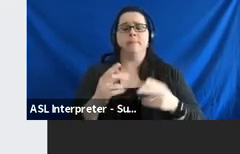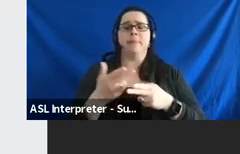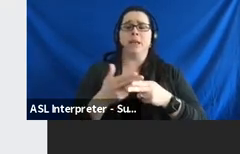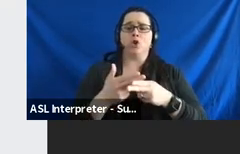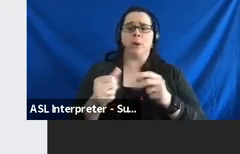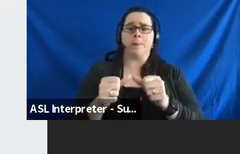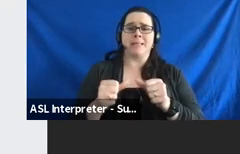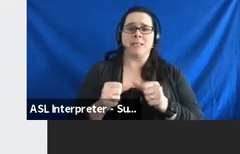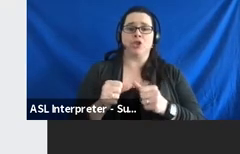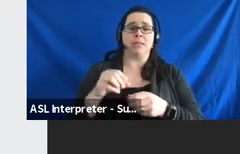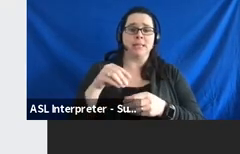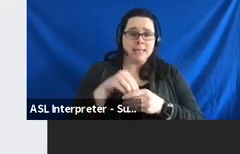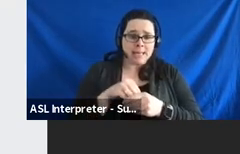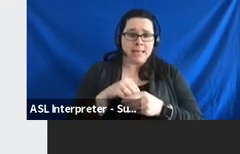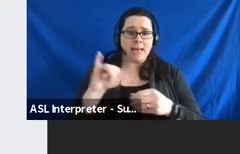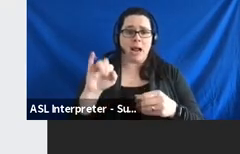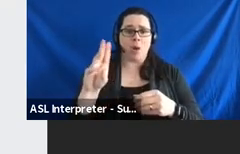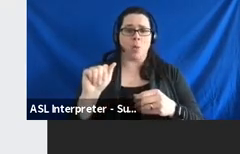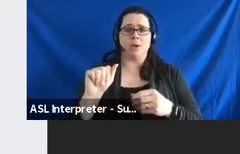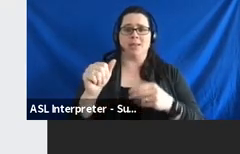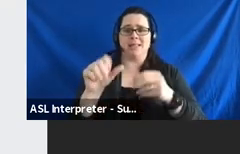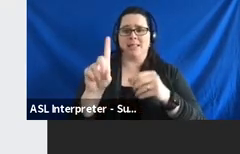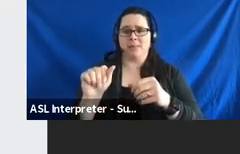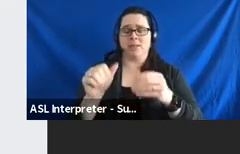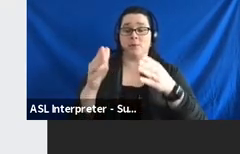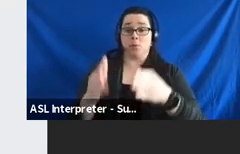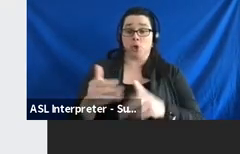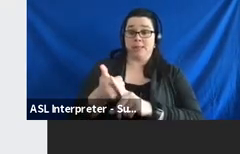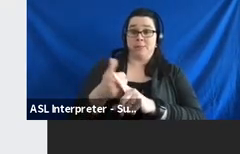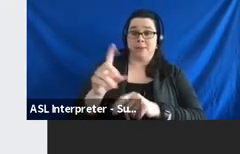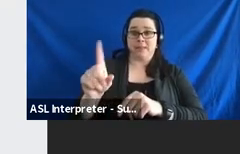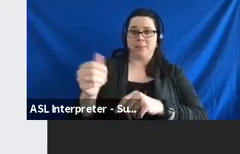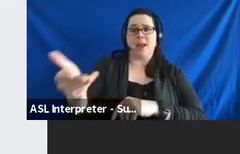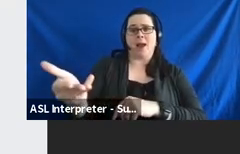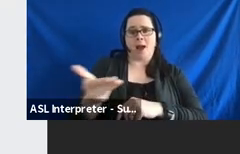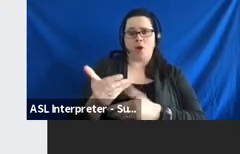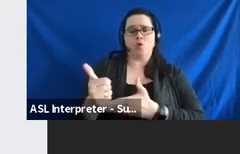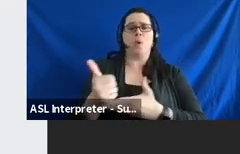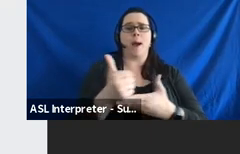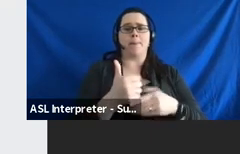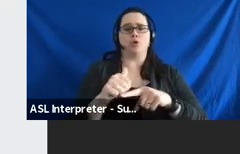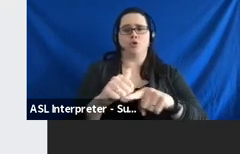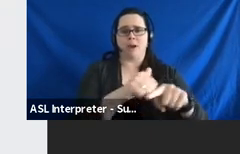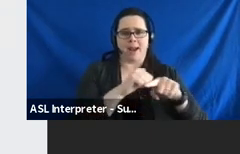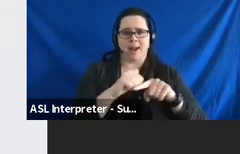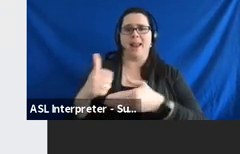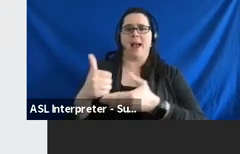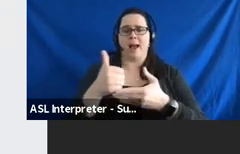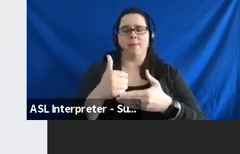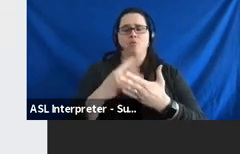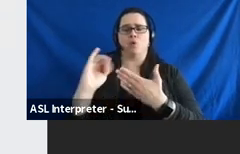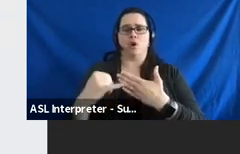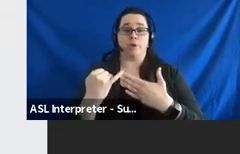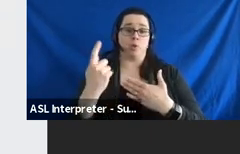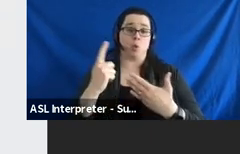within the Island Disabilities in Action for a person with a disability to actually assist with the training and projects. And